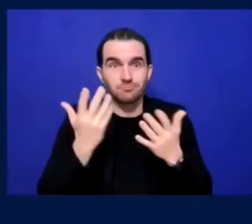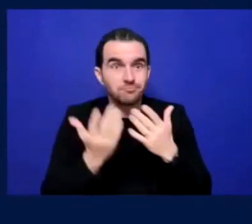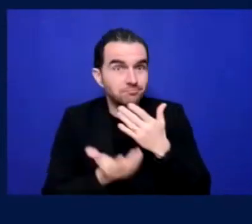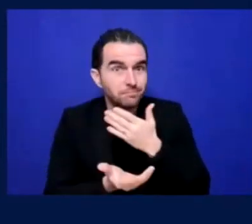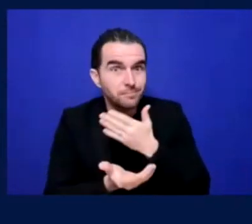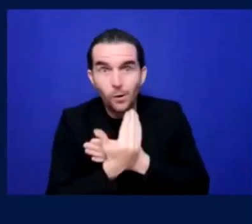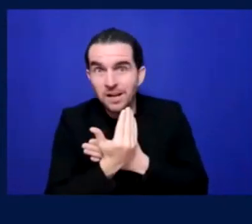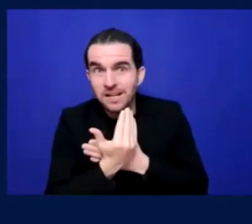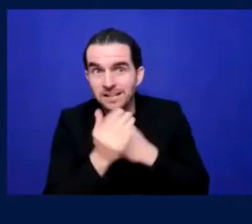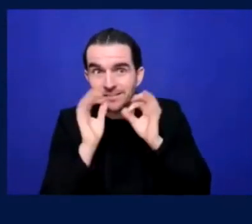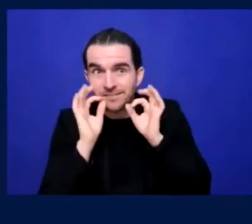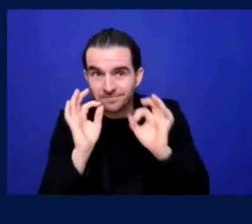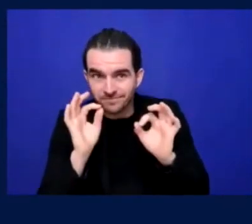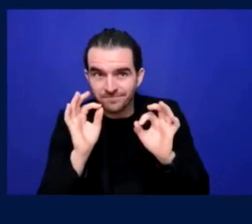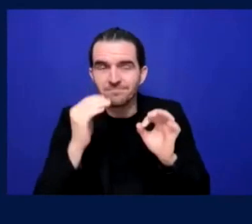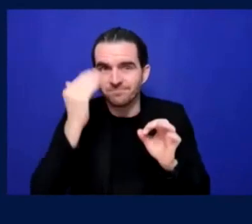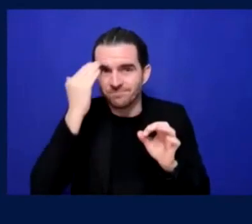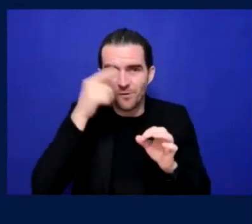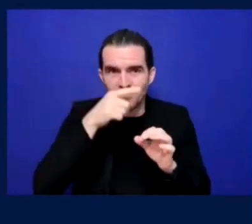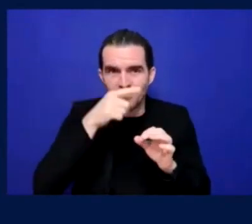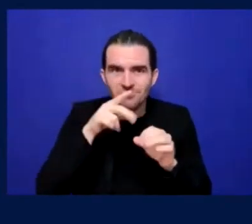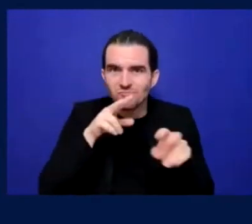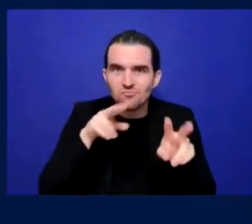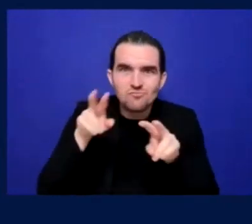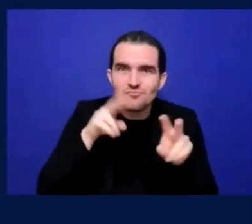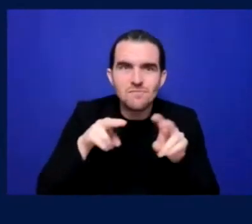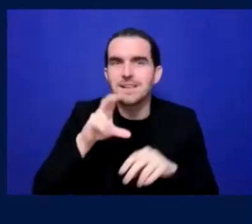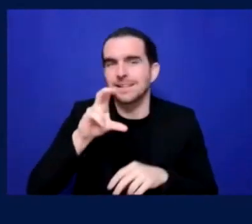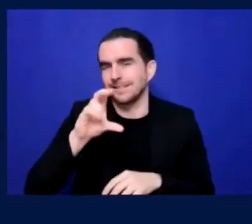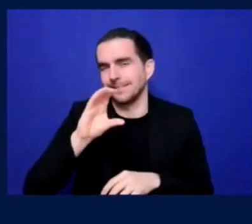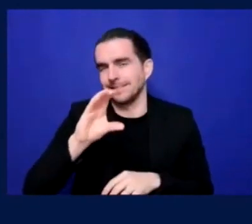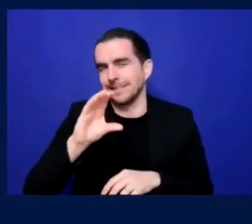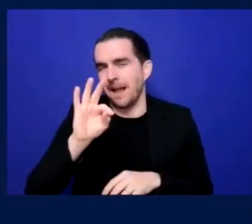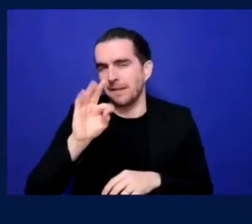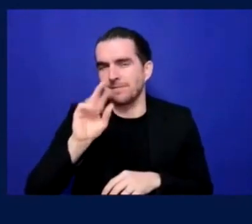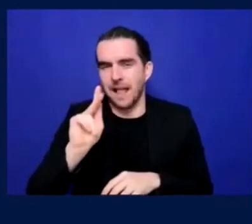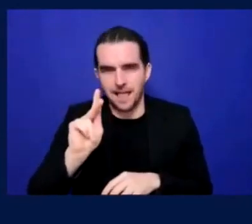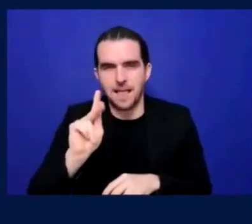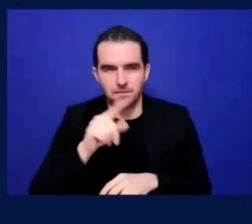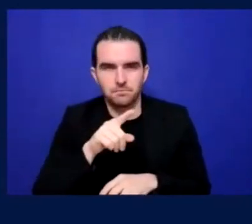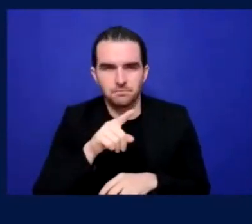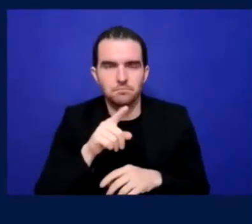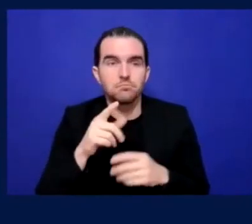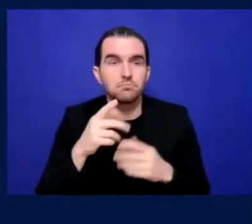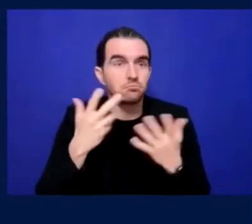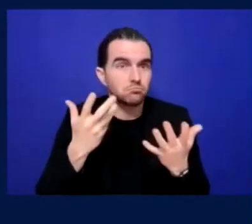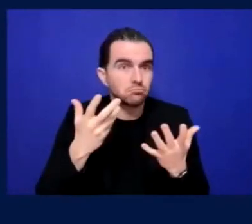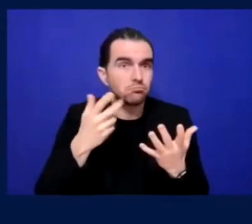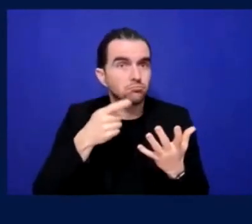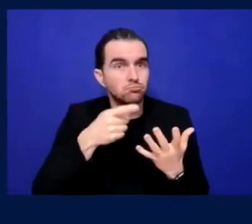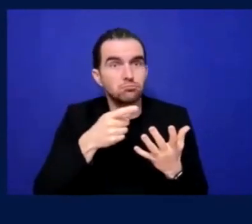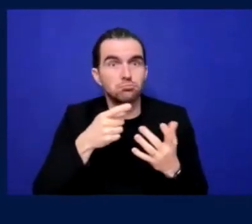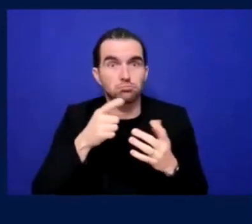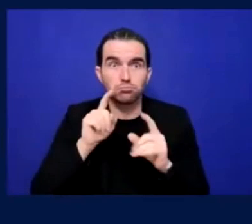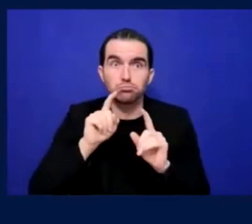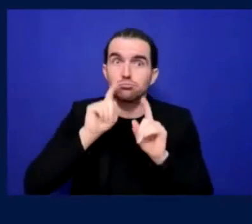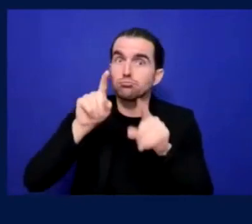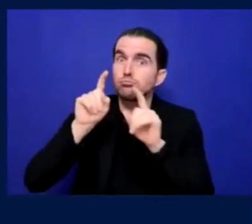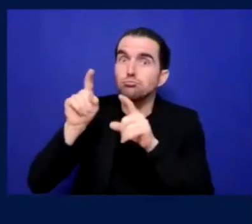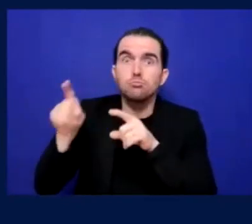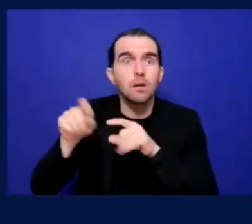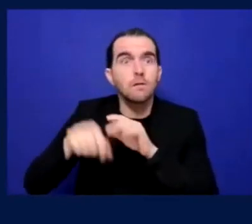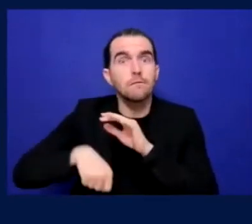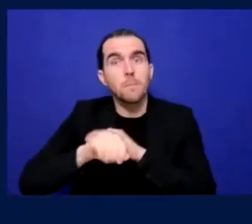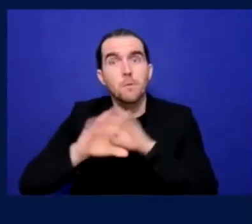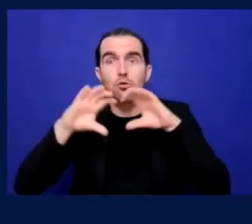Hello everyone. And I could say that I really love to expand my possibilities because, you know, uh,